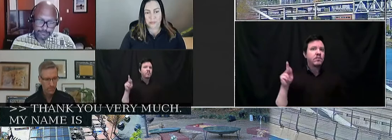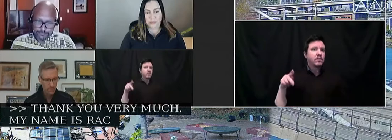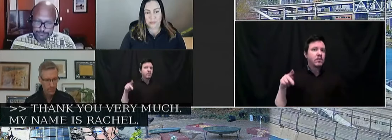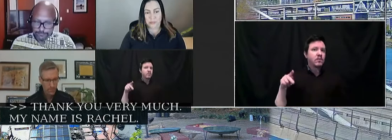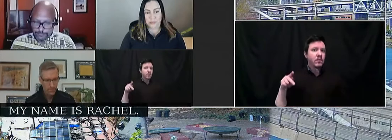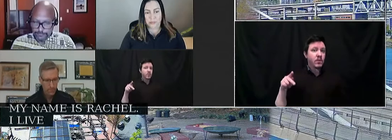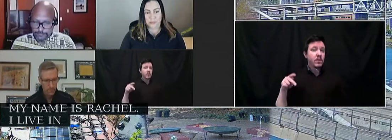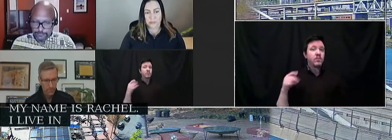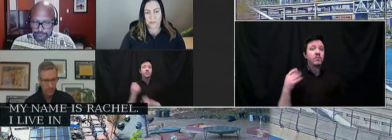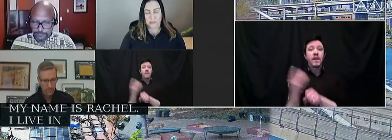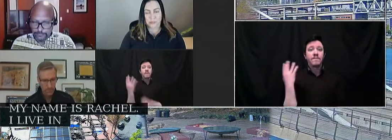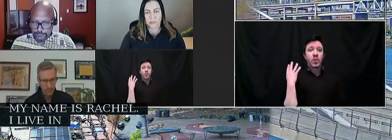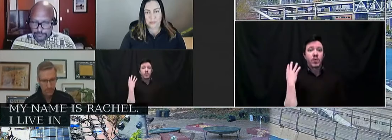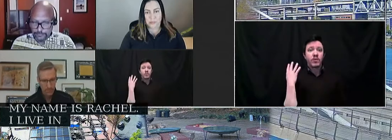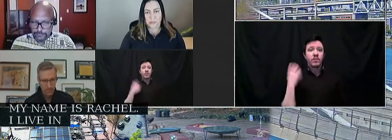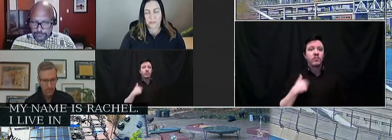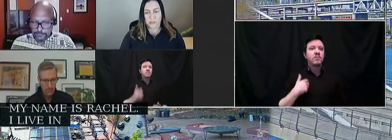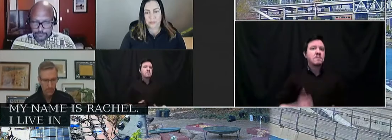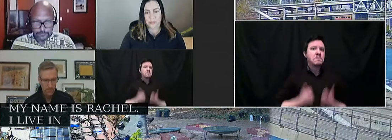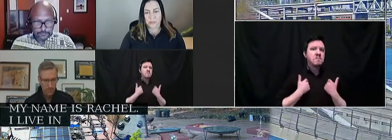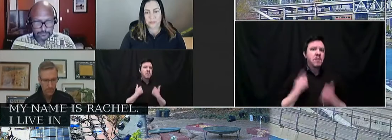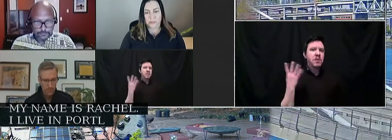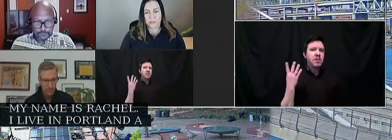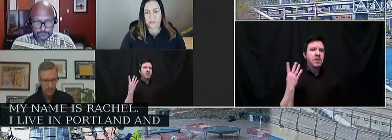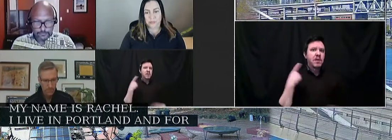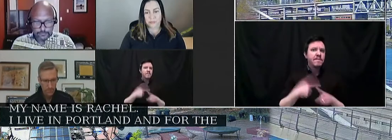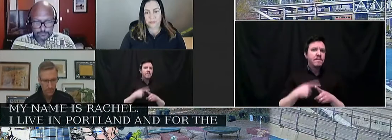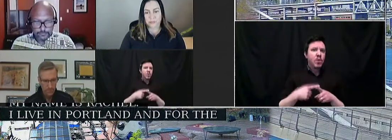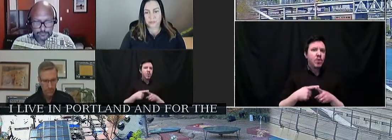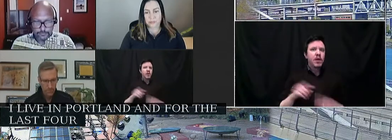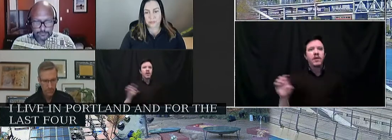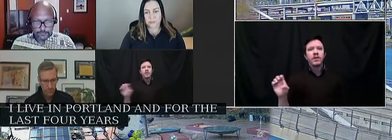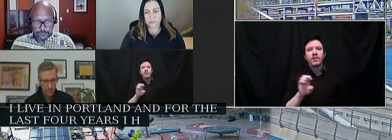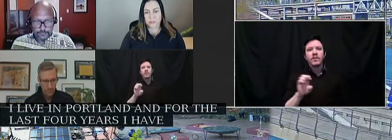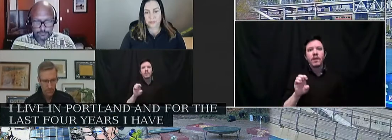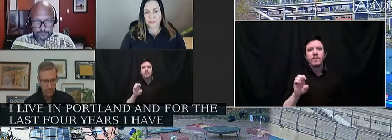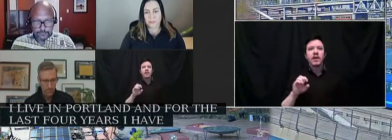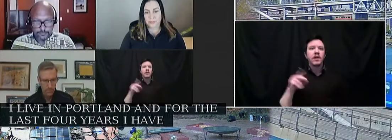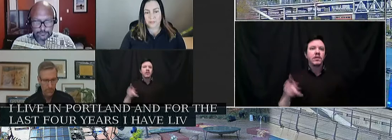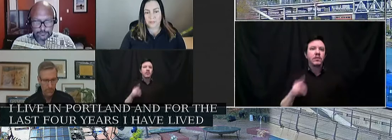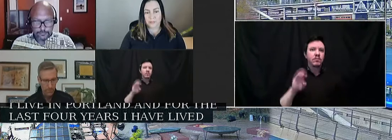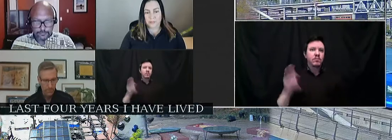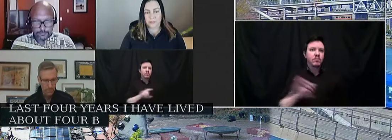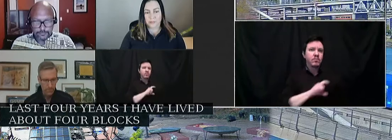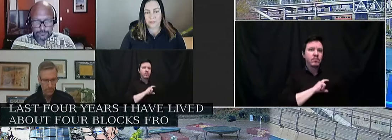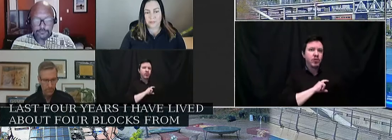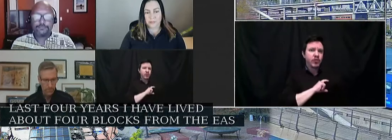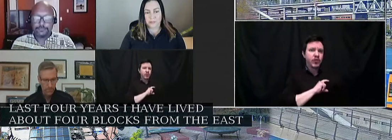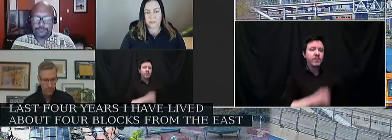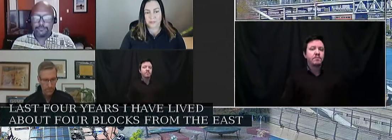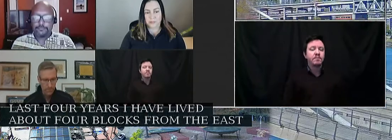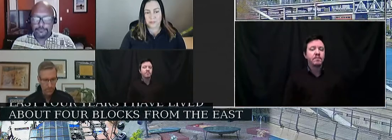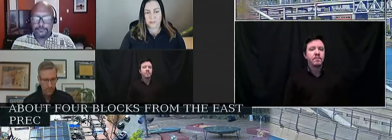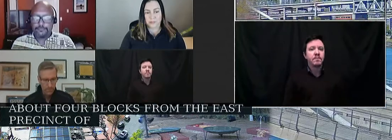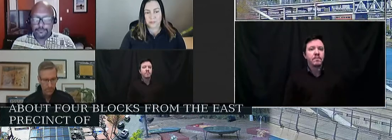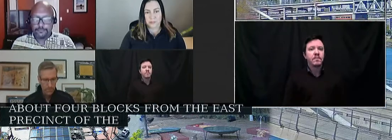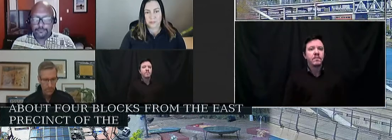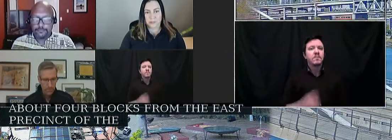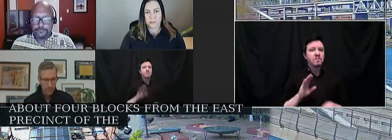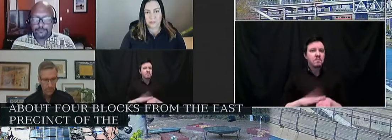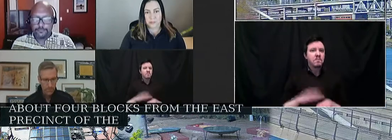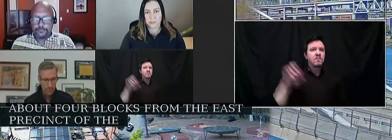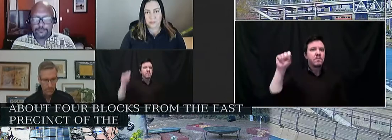for the last four years, I've lived about four blocks from the East Precinct of the Portland Police Bureau on, uh,